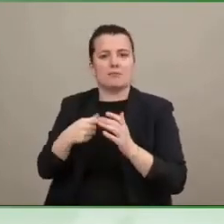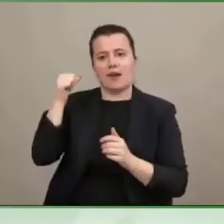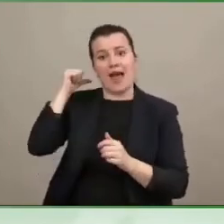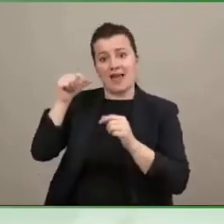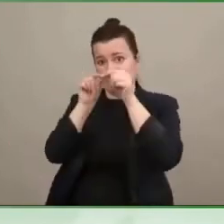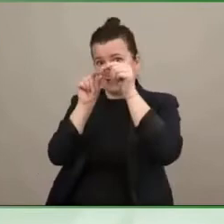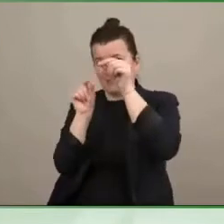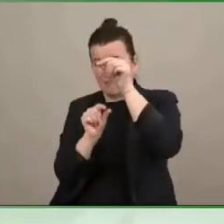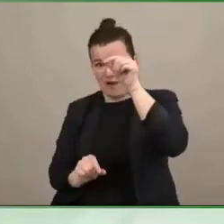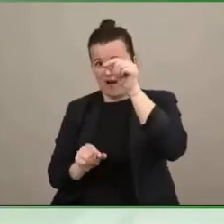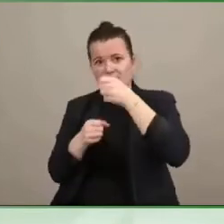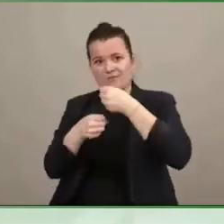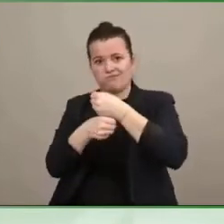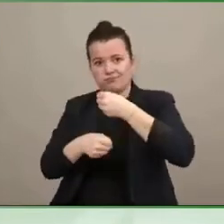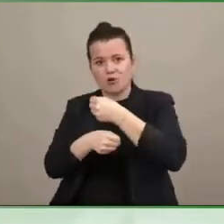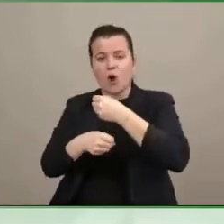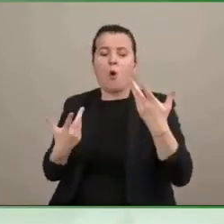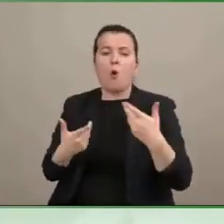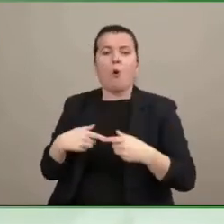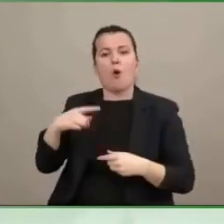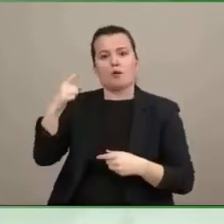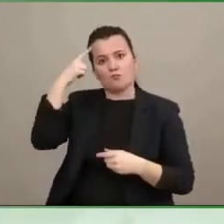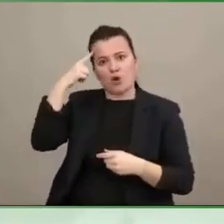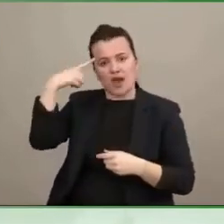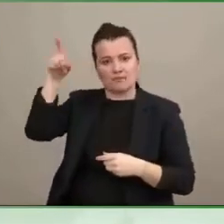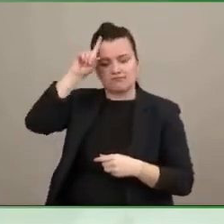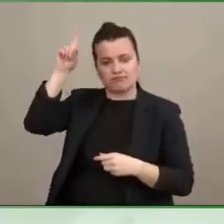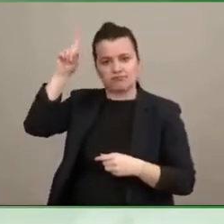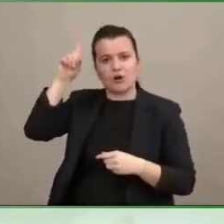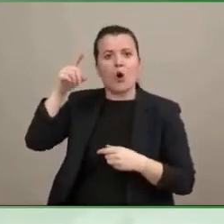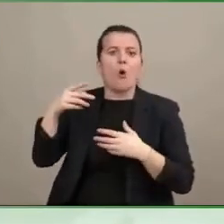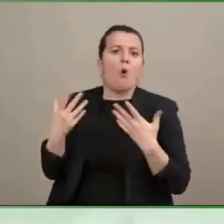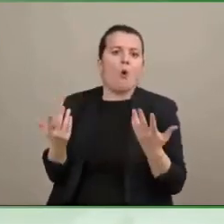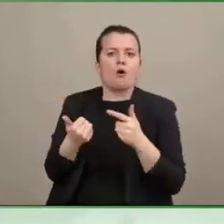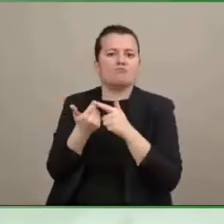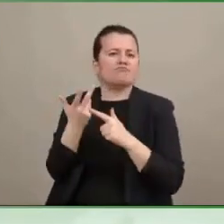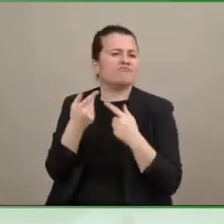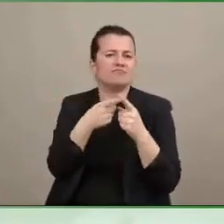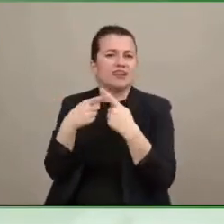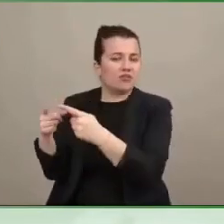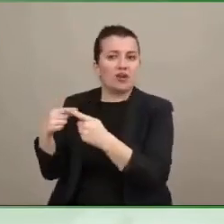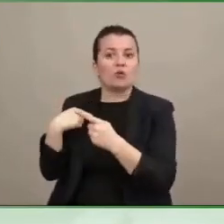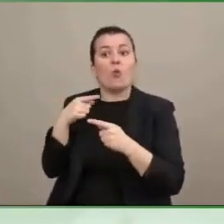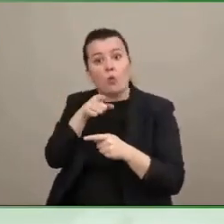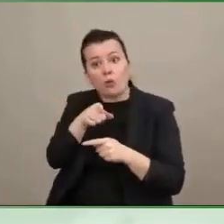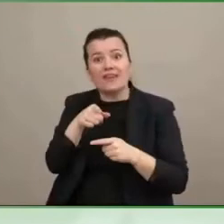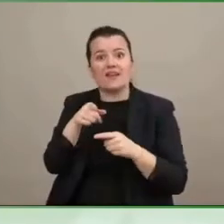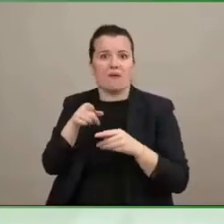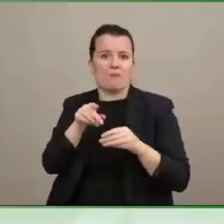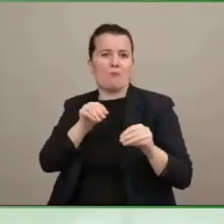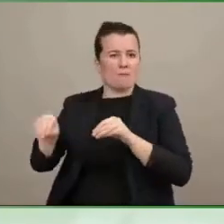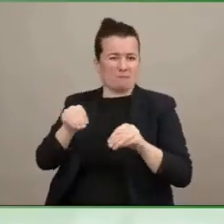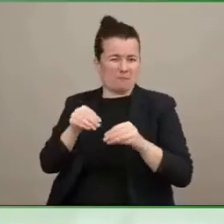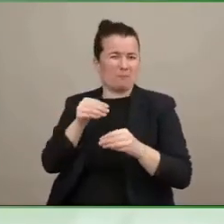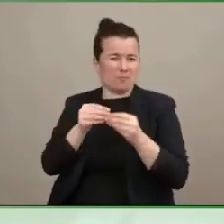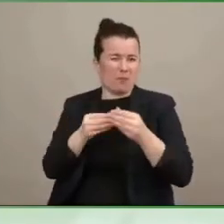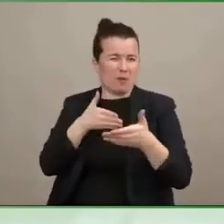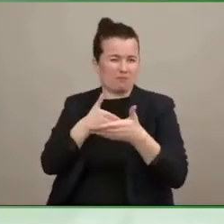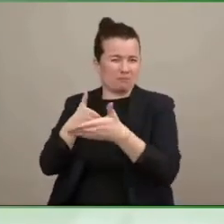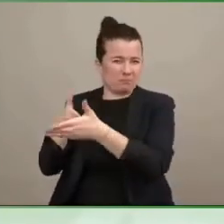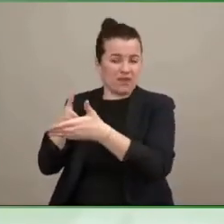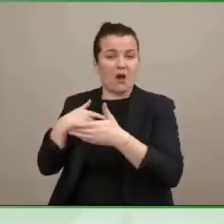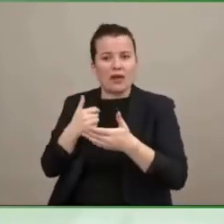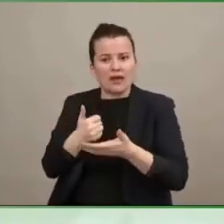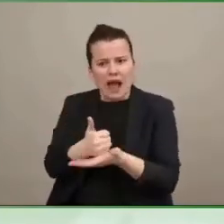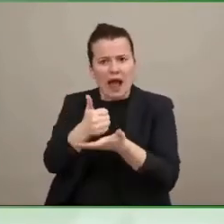injury, stroke. And we look to improve daily functioning and independence by testing new interventions, which could